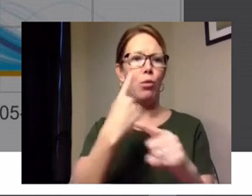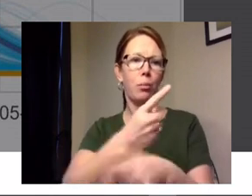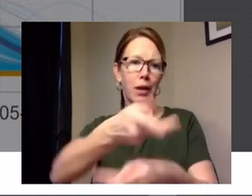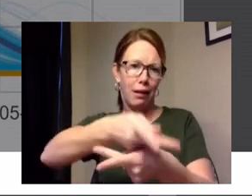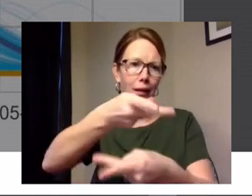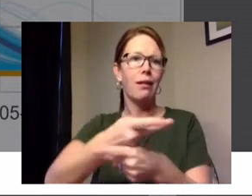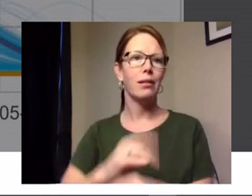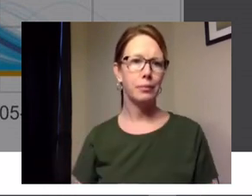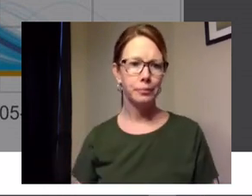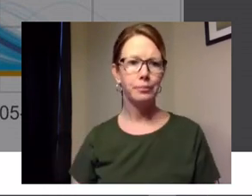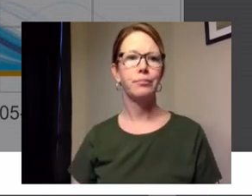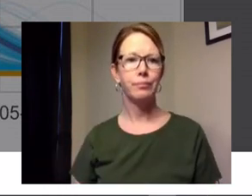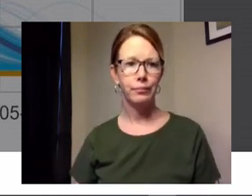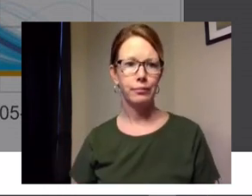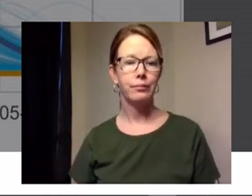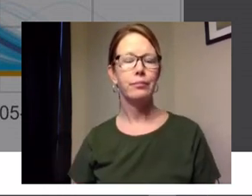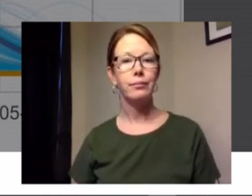need